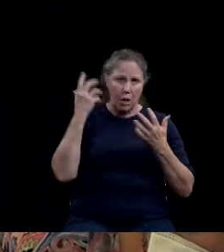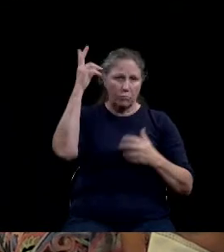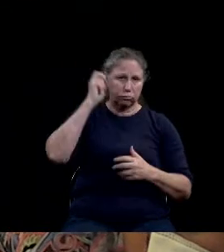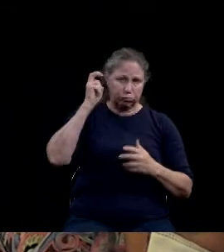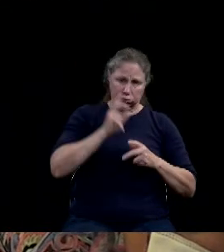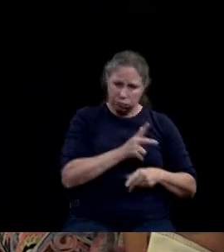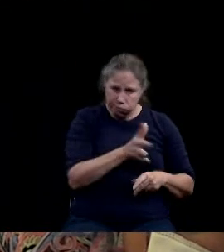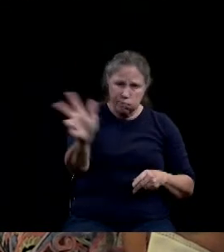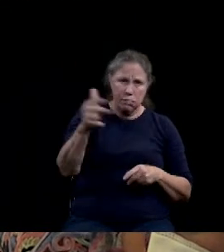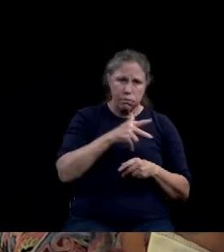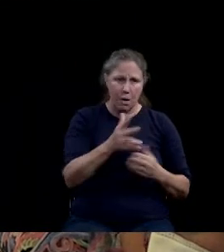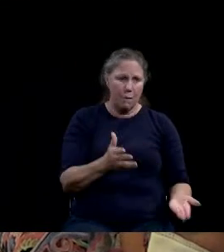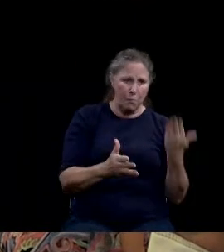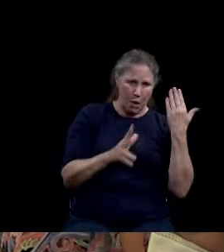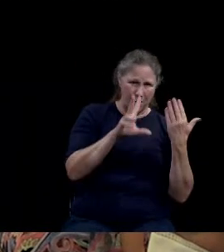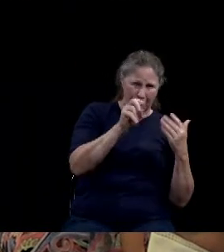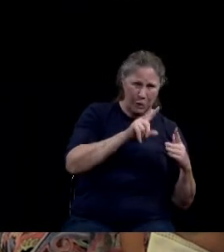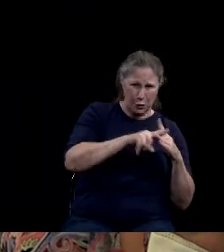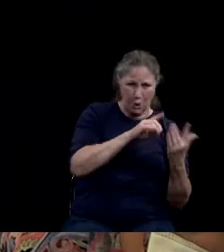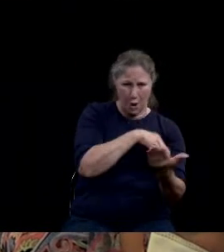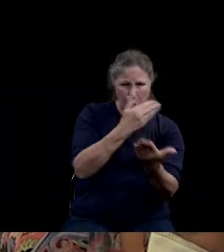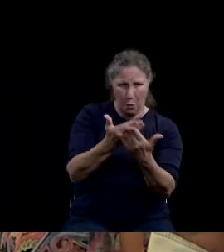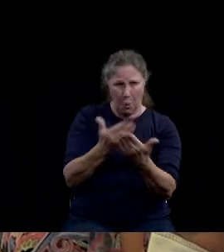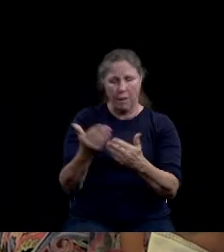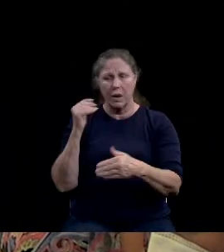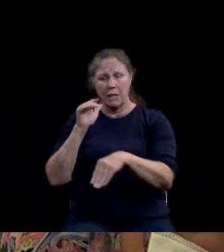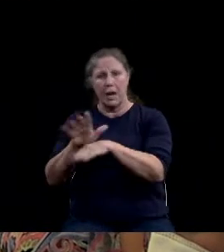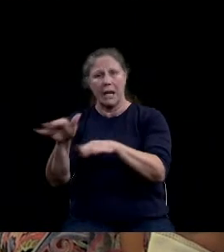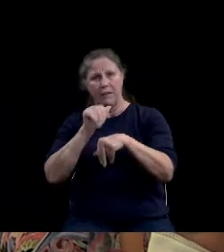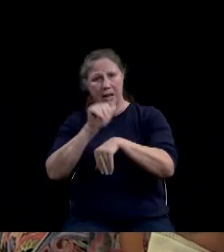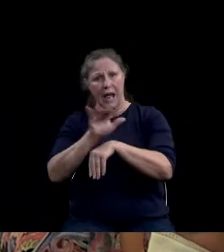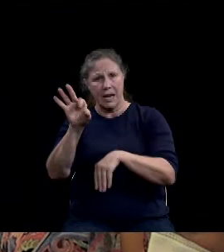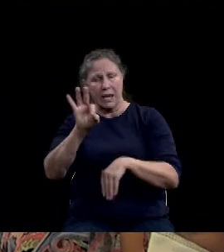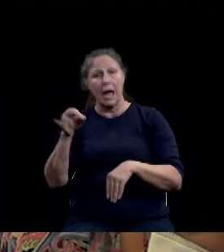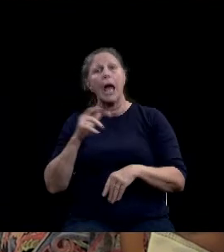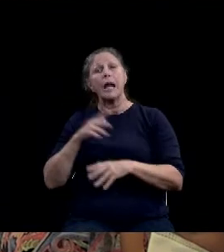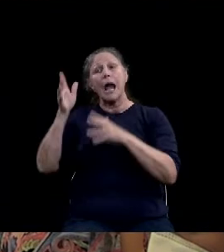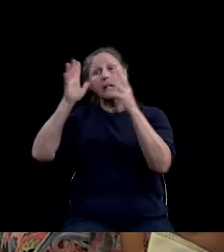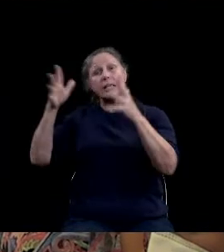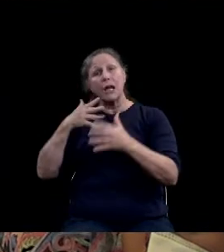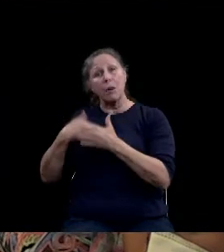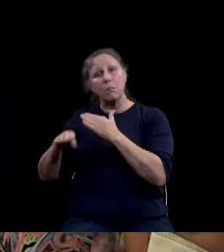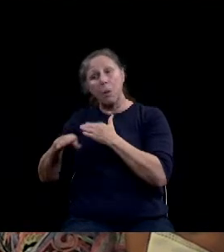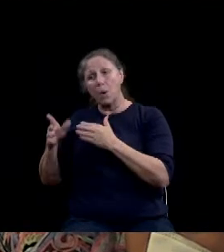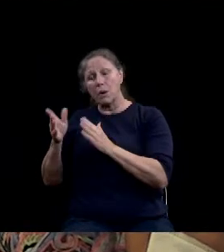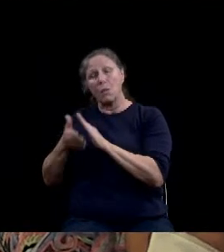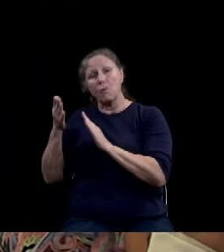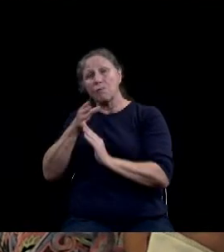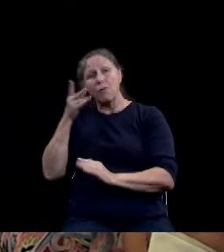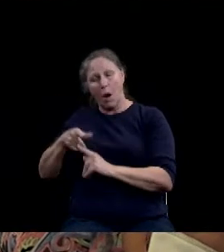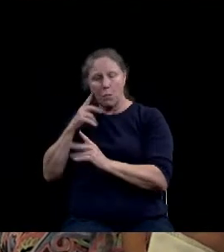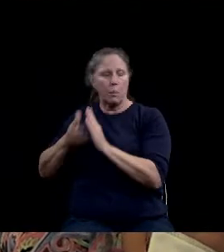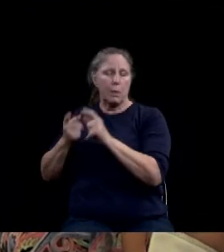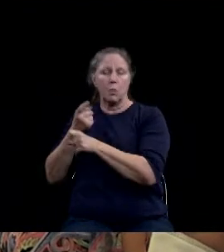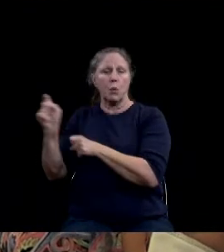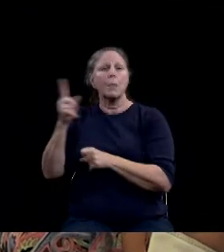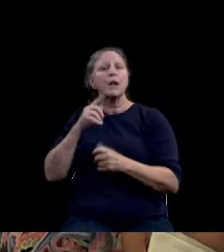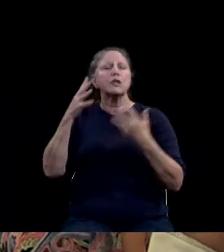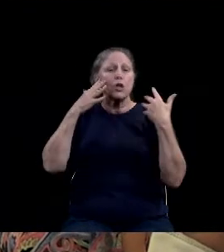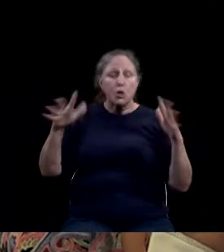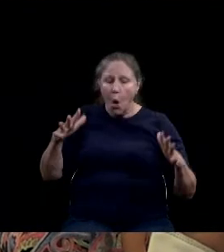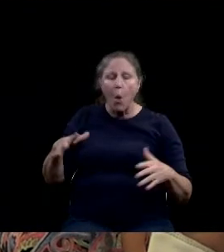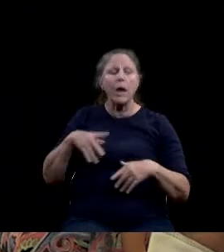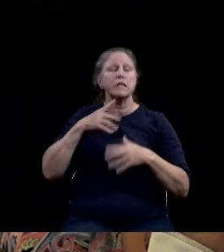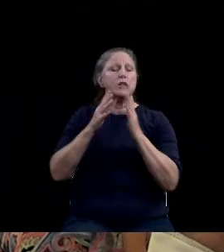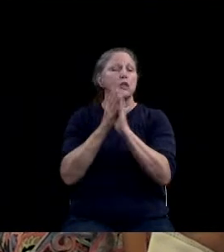.m daily which will ruin our deer breeding and hunting operation because the excessive traffic and noise will stress the deer and if you've ever seen a scared deer run